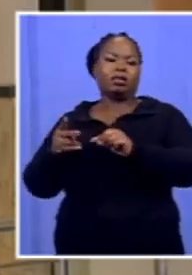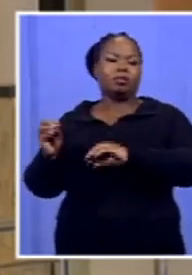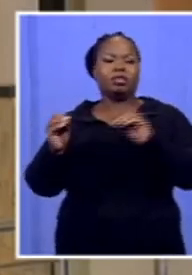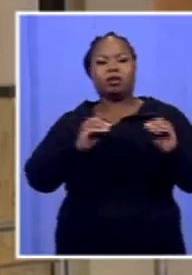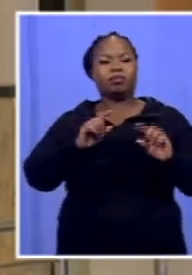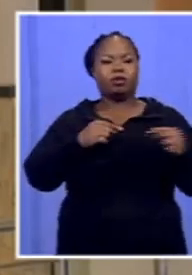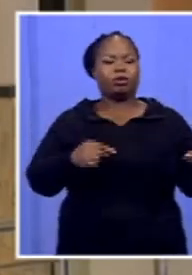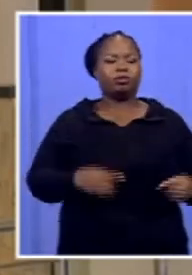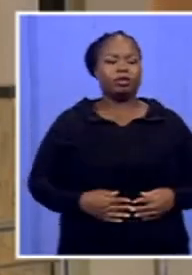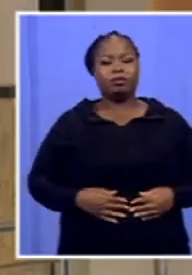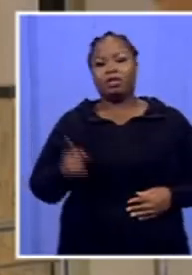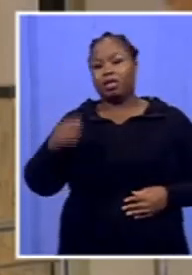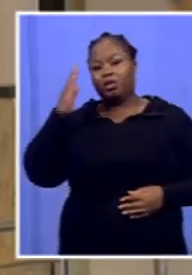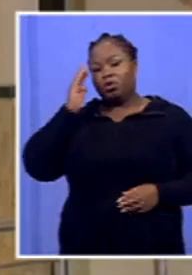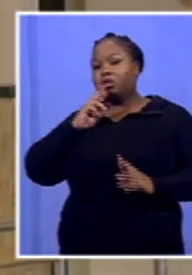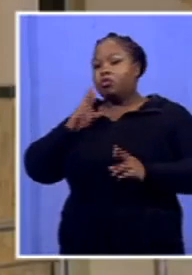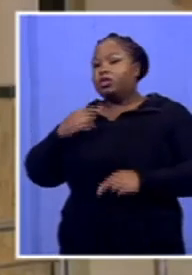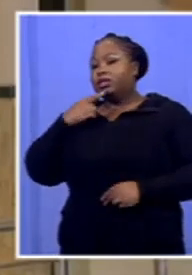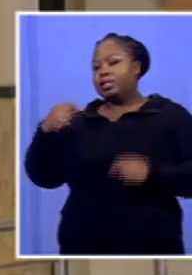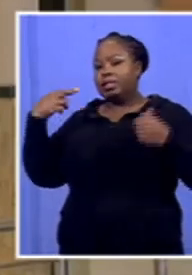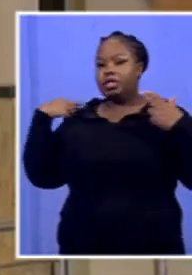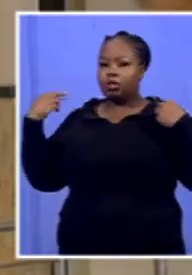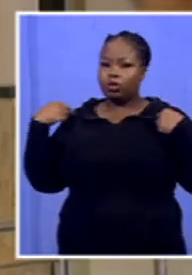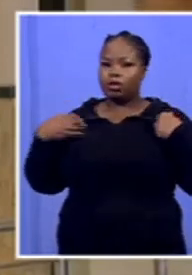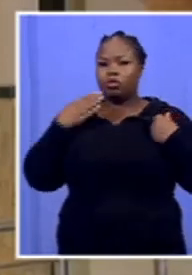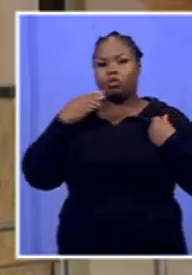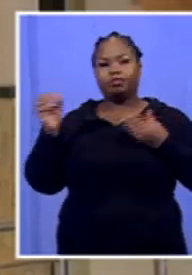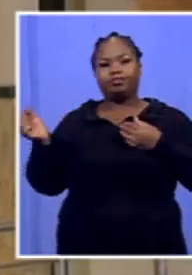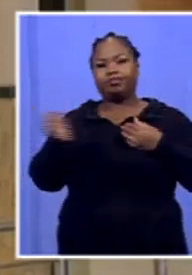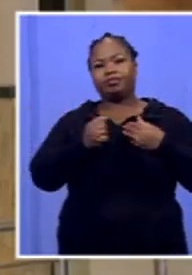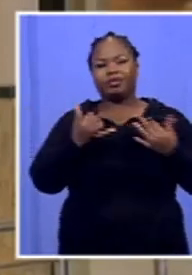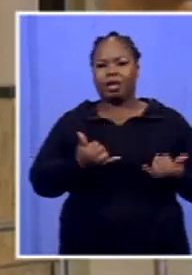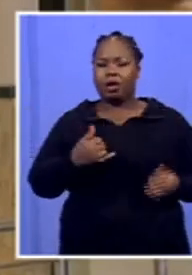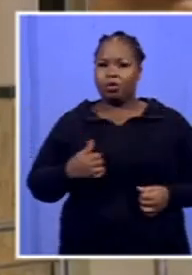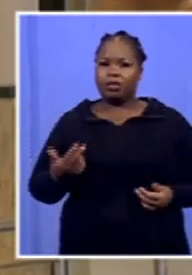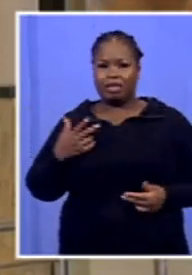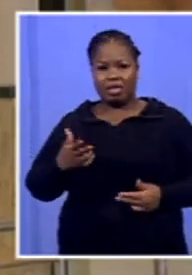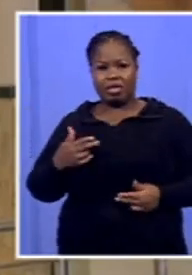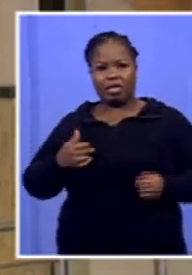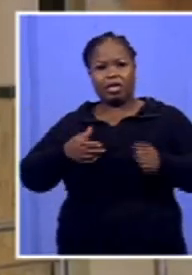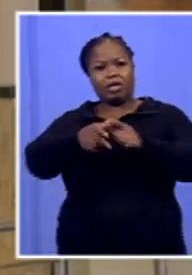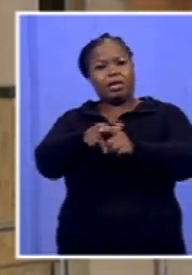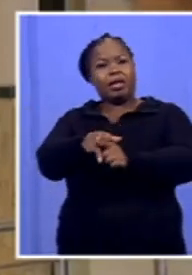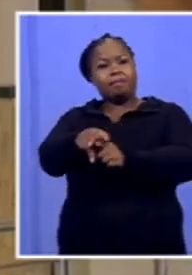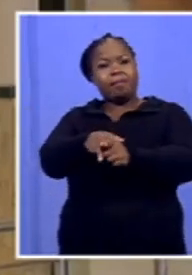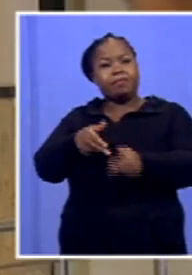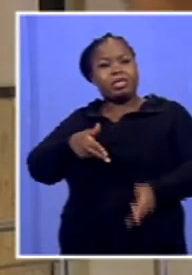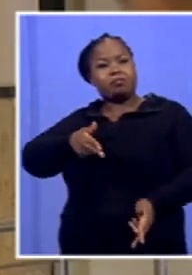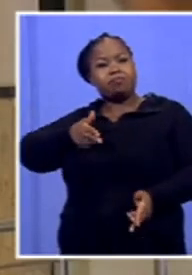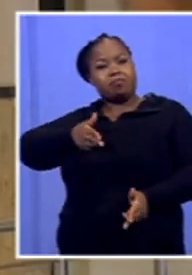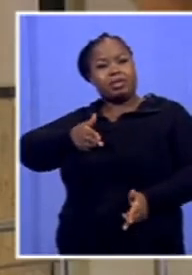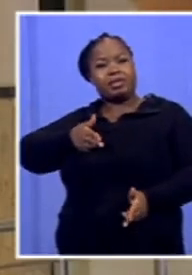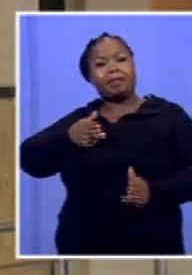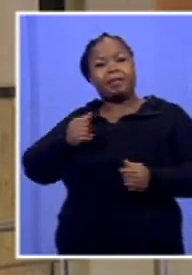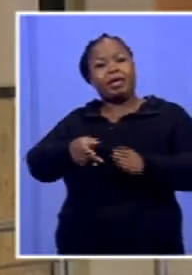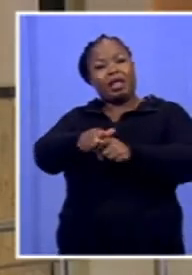courts now, but those security guards that you guys have brought in, they had assault rifles. They had like huge ammunition